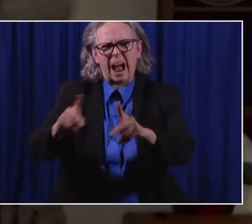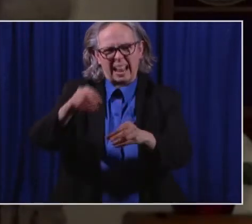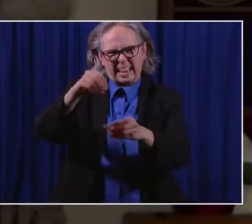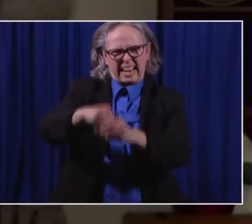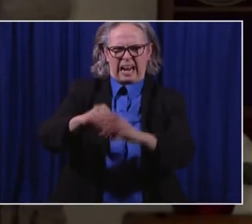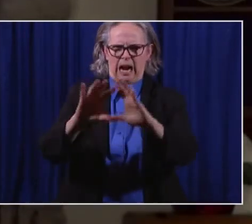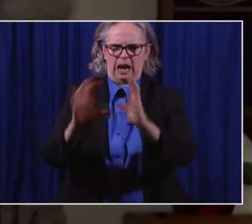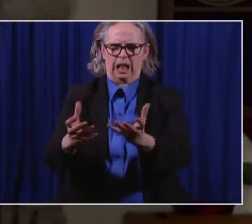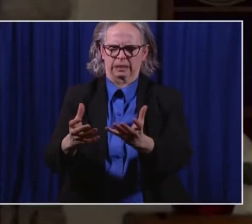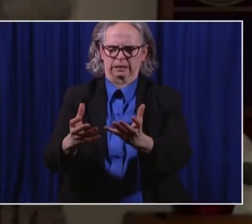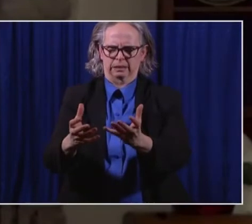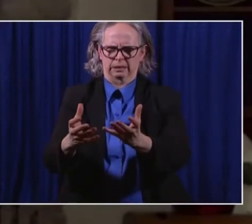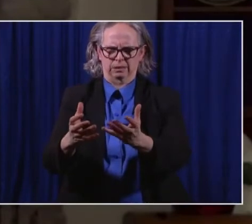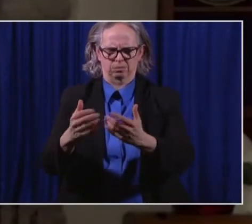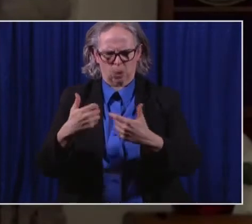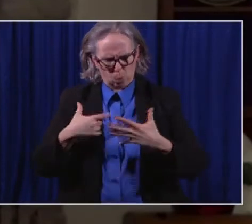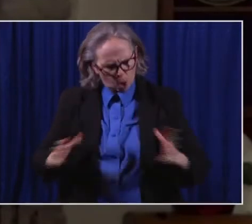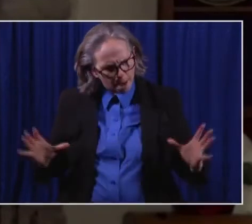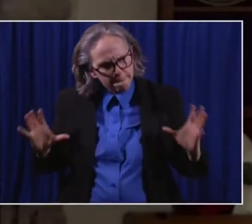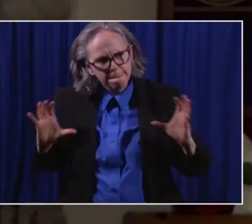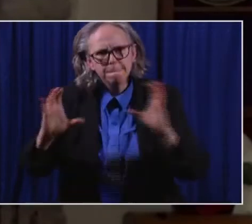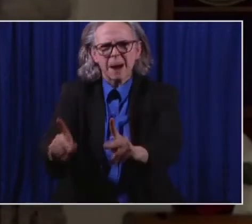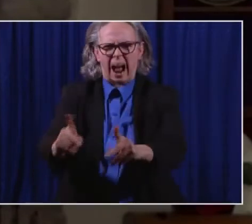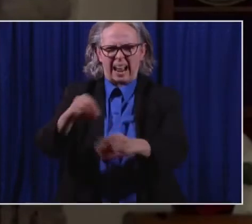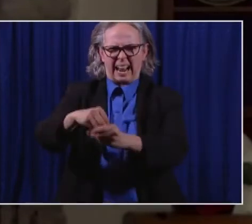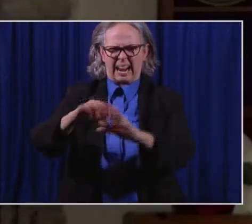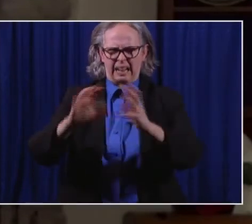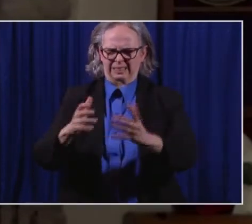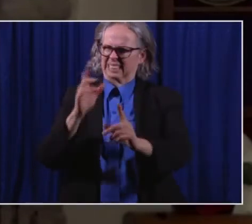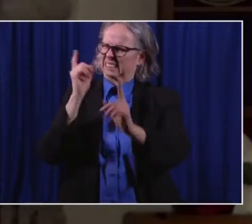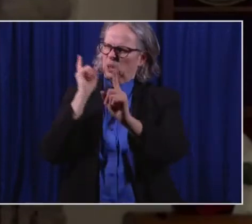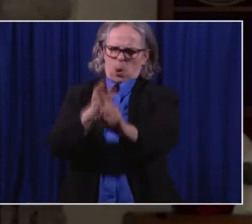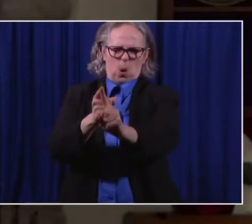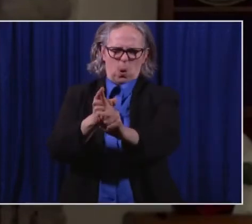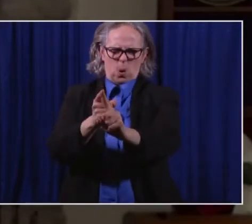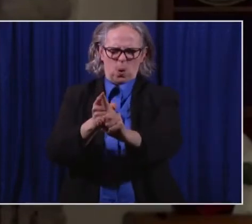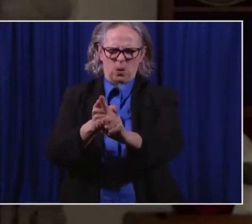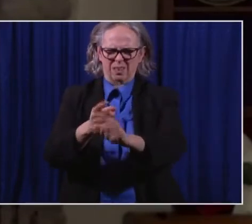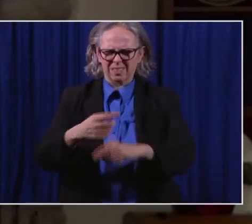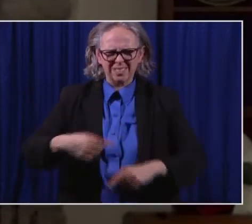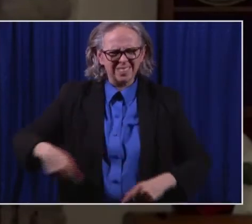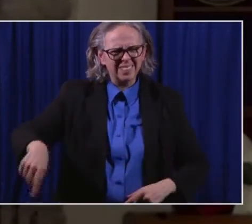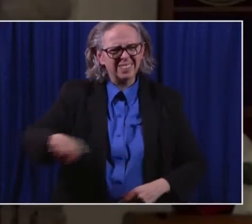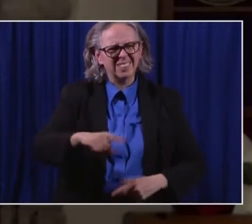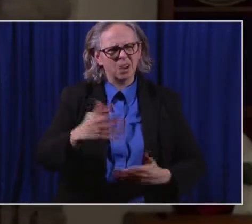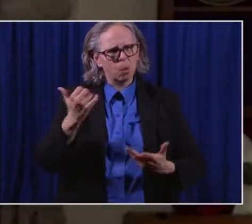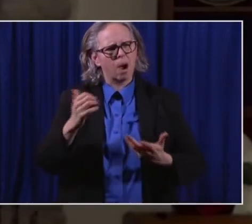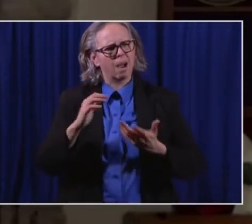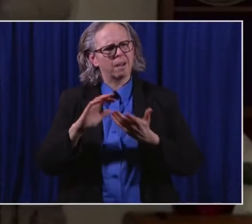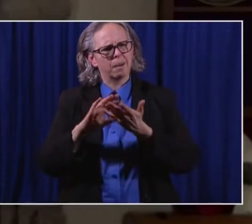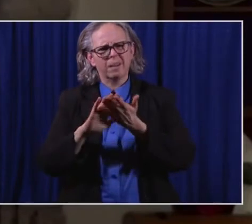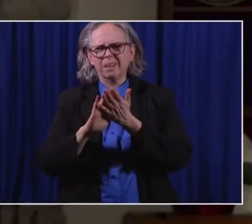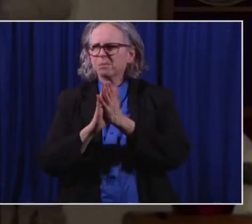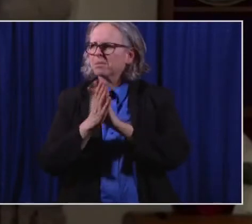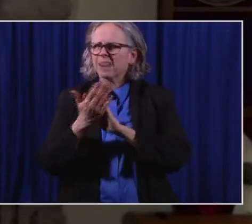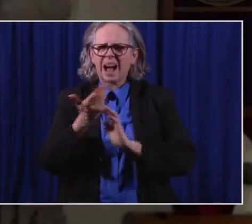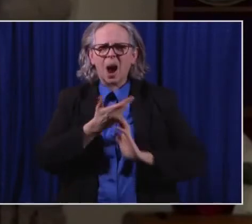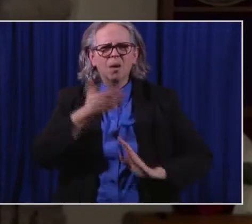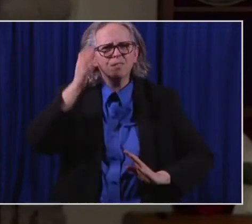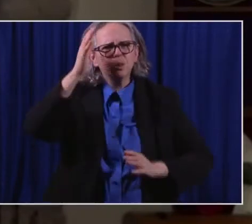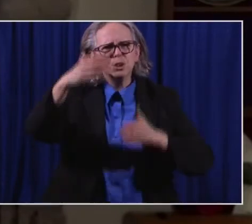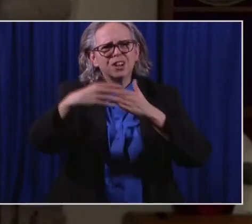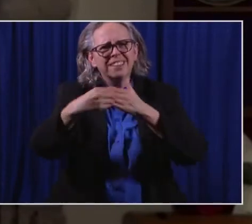That is our goal. It is that these kids are our future. Uh, these kids have, have